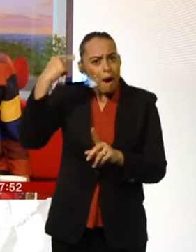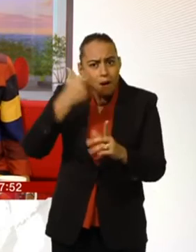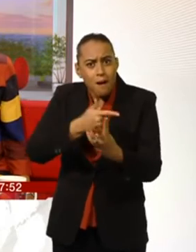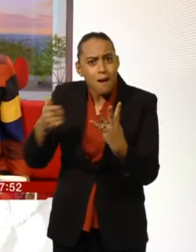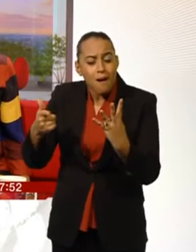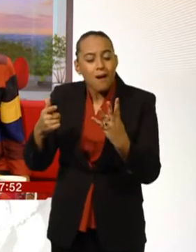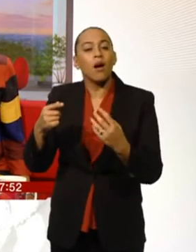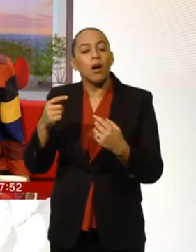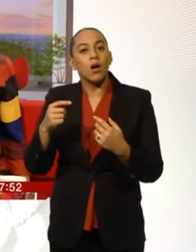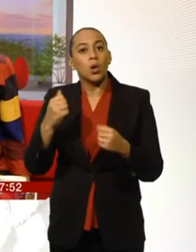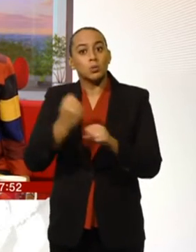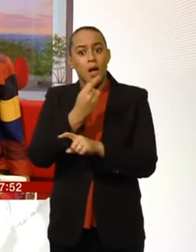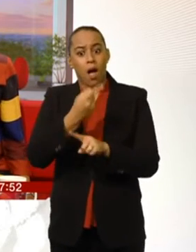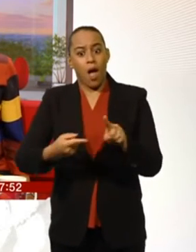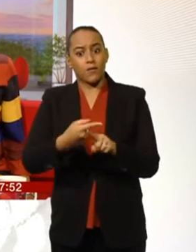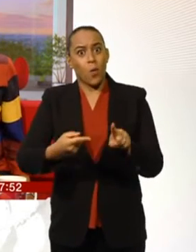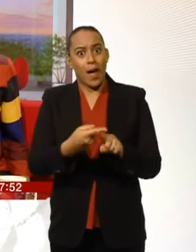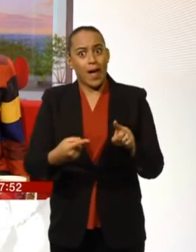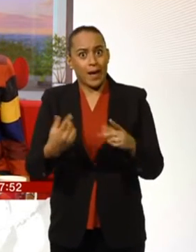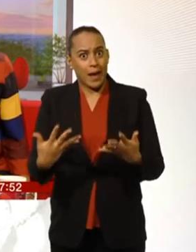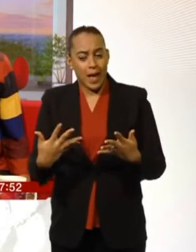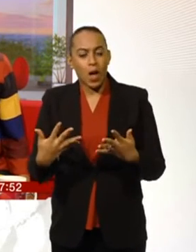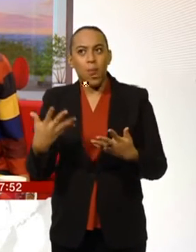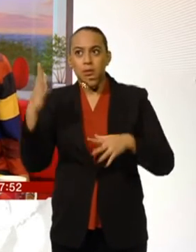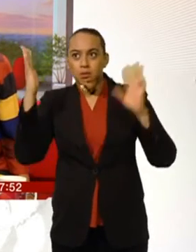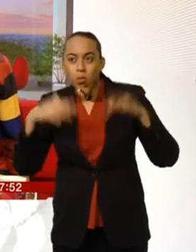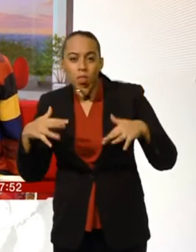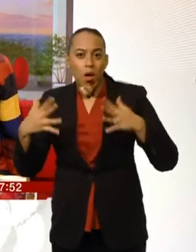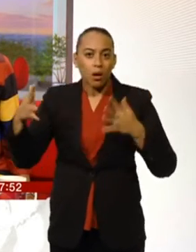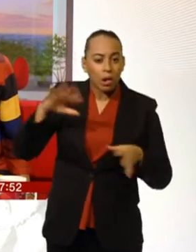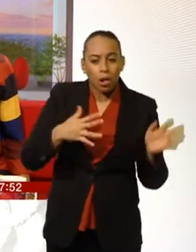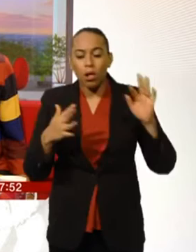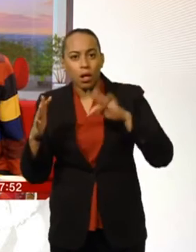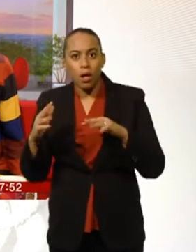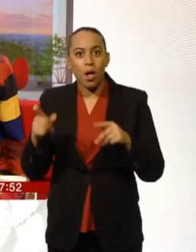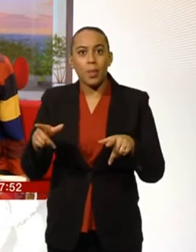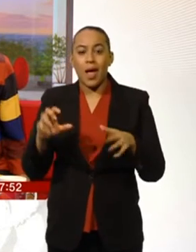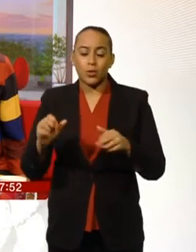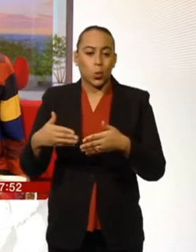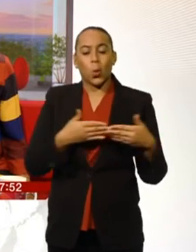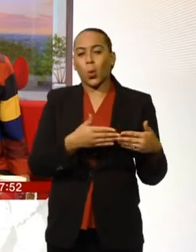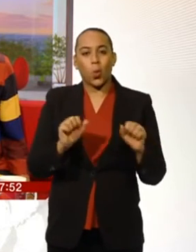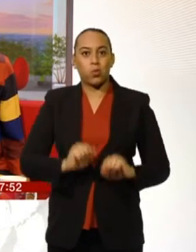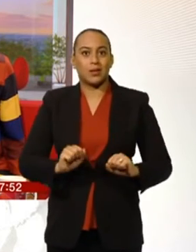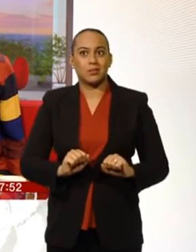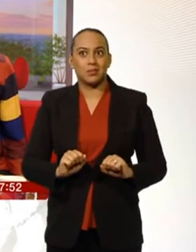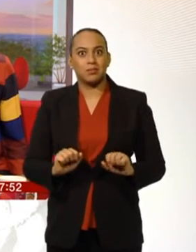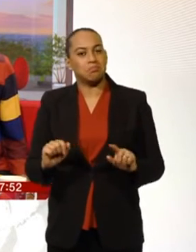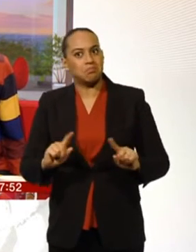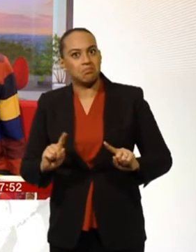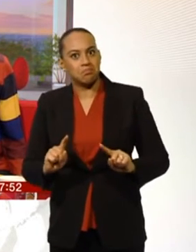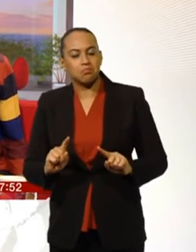known, should be at the halfway point. There's been some stormy weather and it's meant they've had to batten down the hatches and wait it out. We're going to talk to them in a moment.